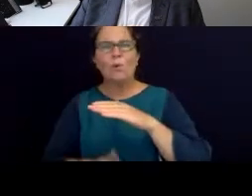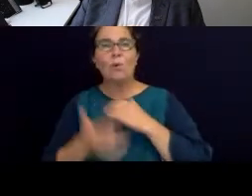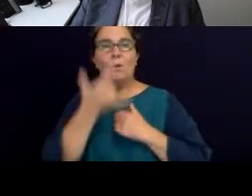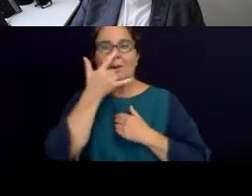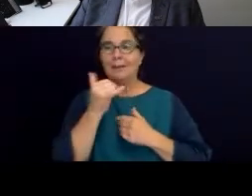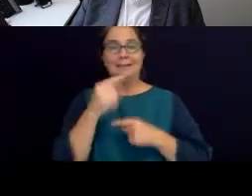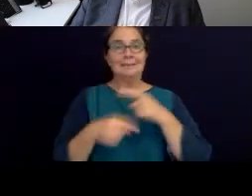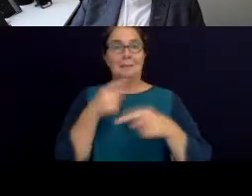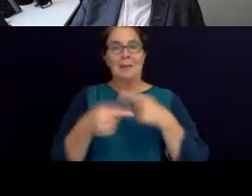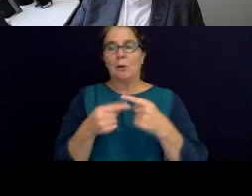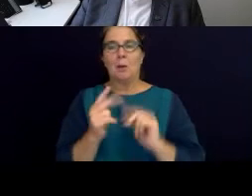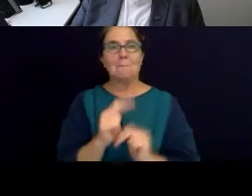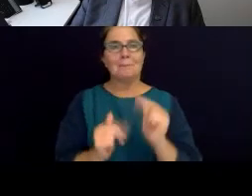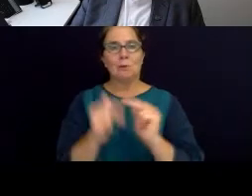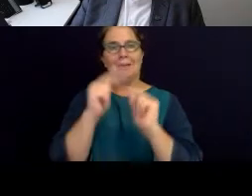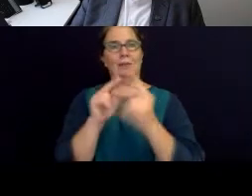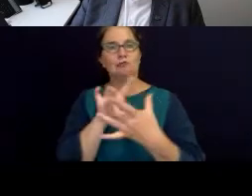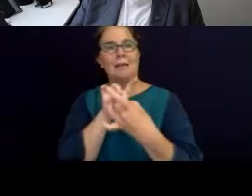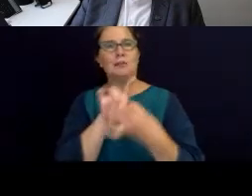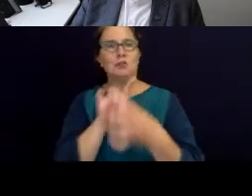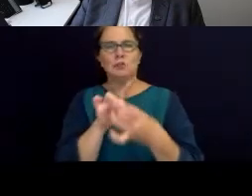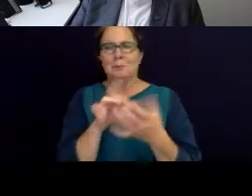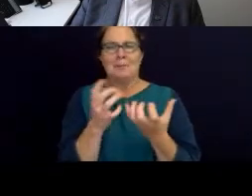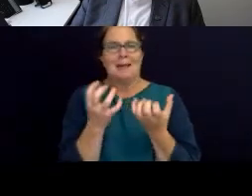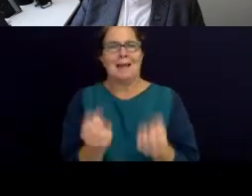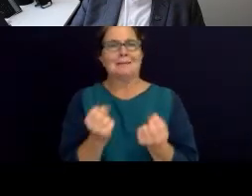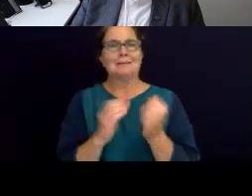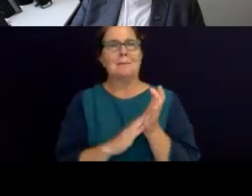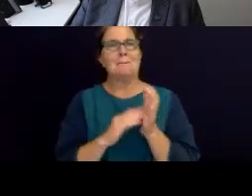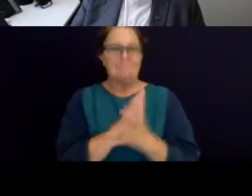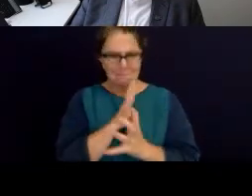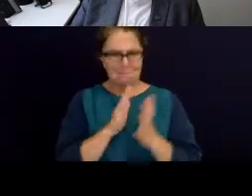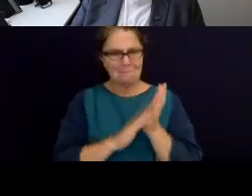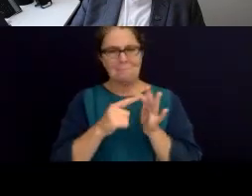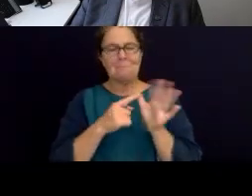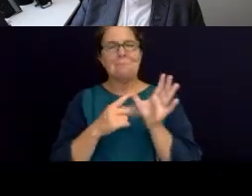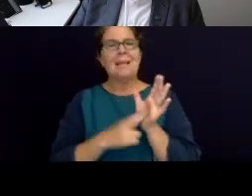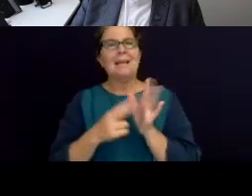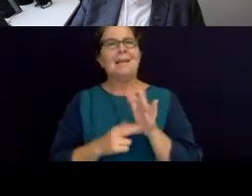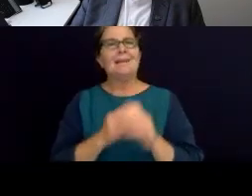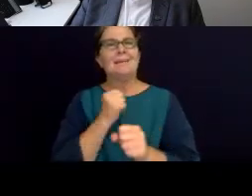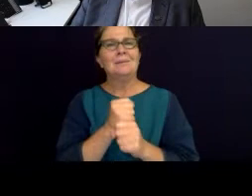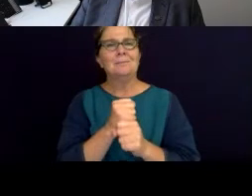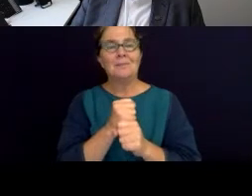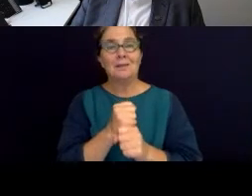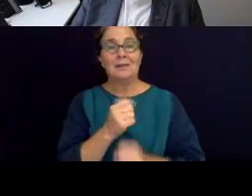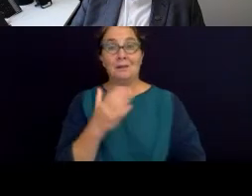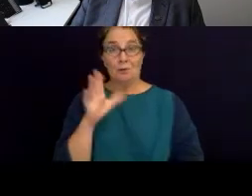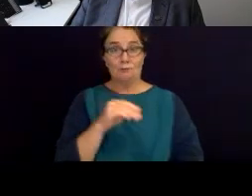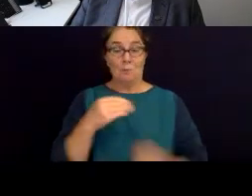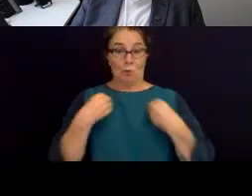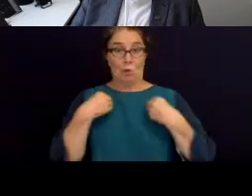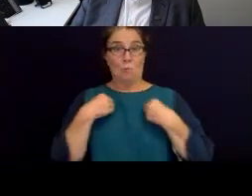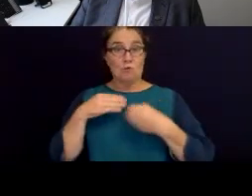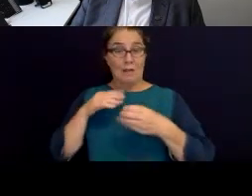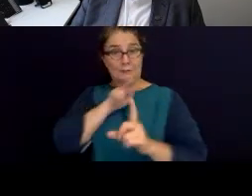and the trust that comes from that at an organisational level, but I think very profoundly at an individual level. That